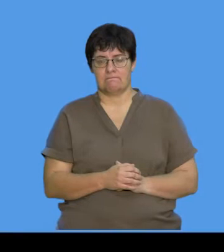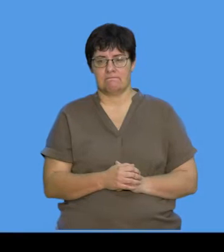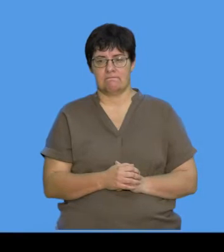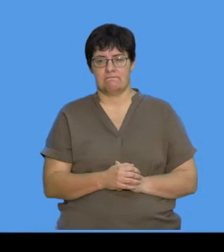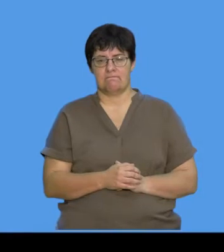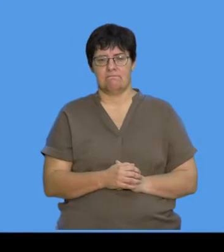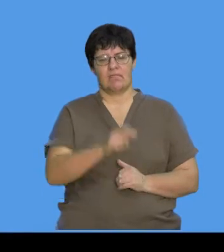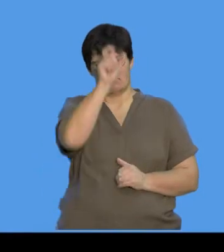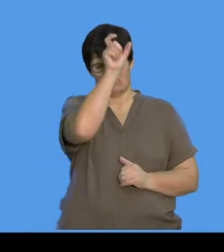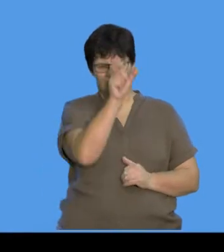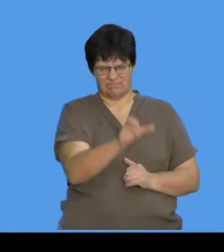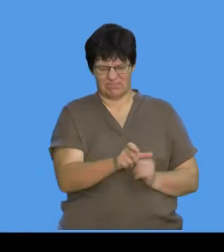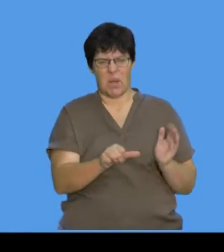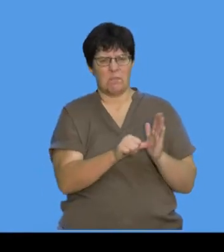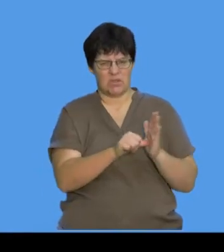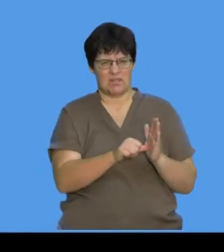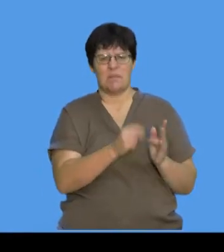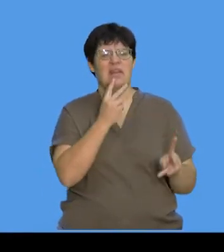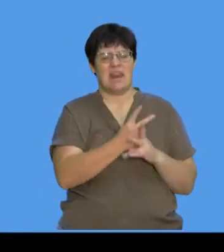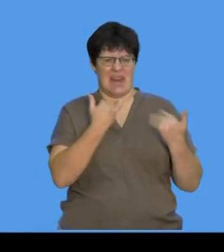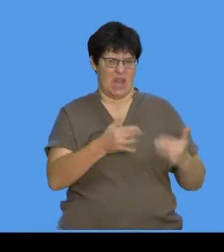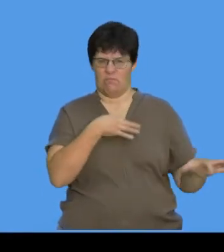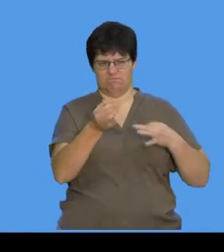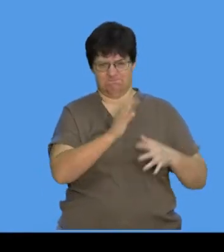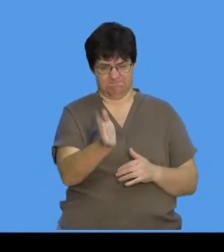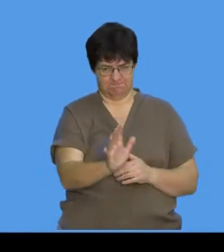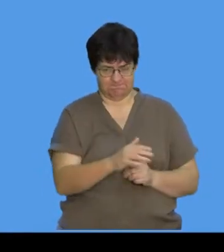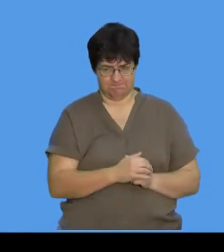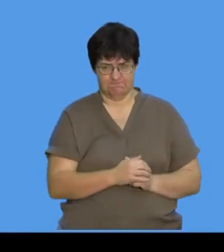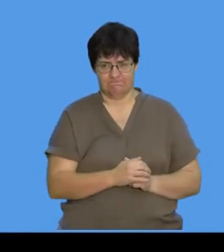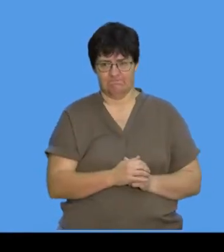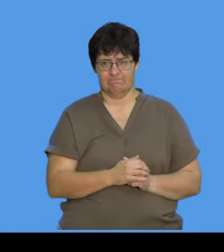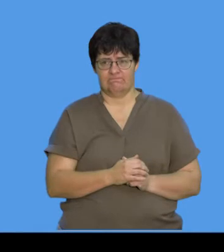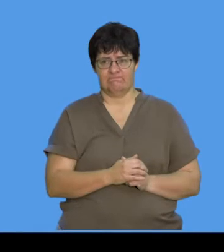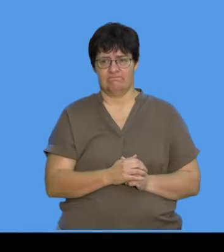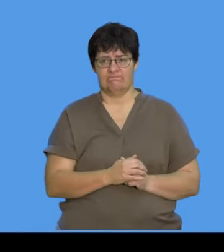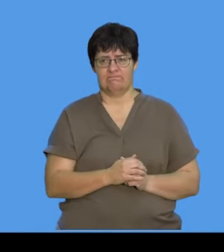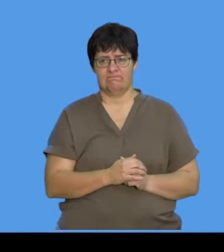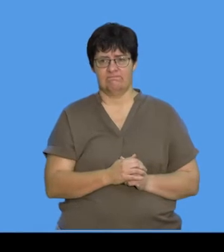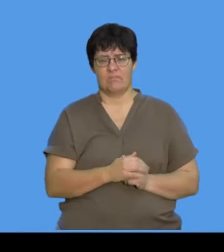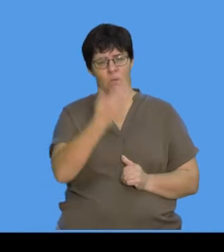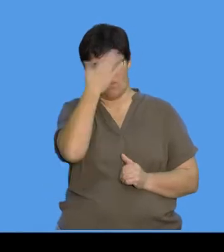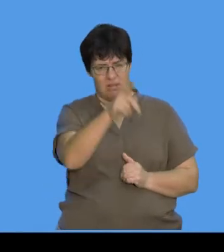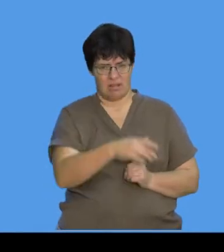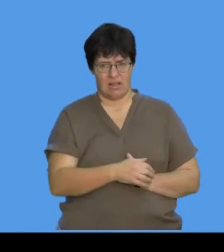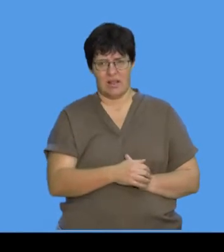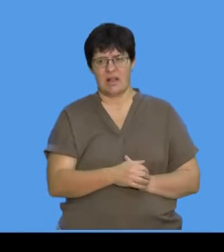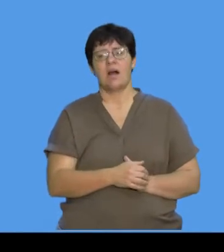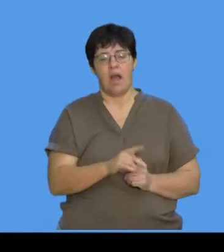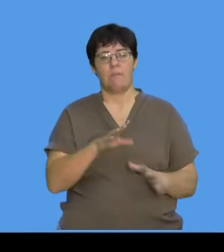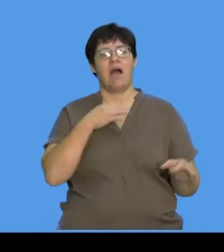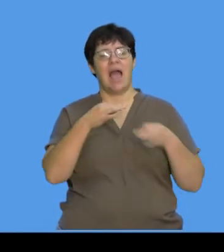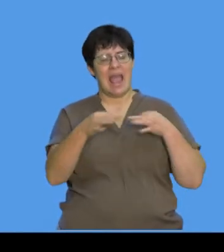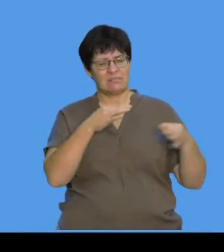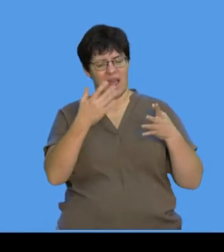Okay, I've got keywords on the board here. I'm not going to go through all of them individually. As you know, right, as we